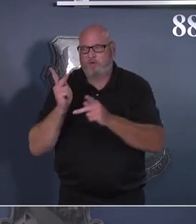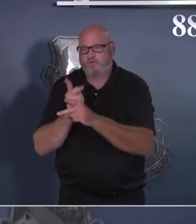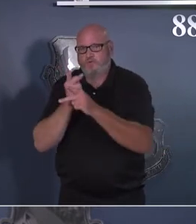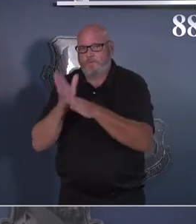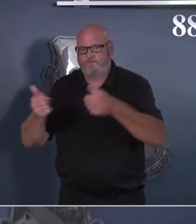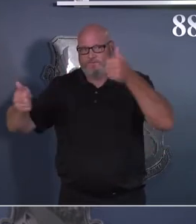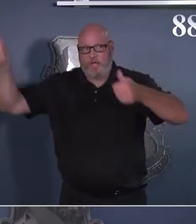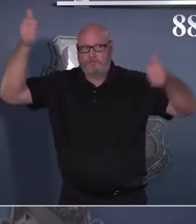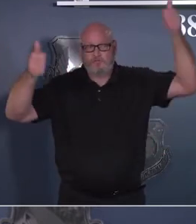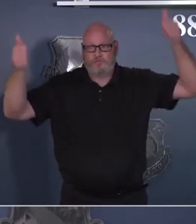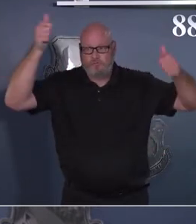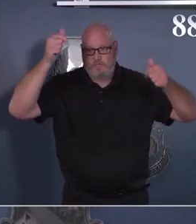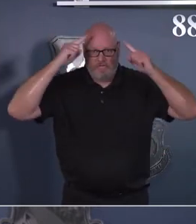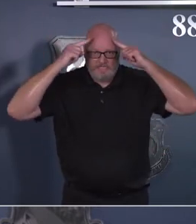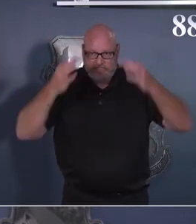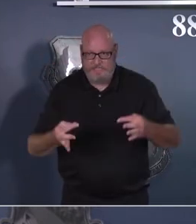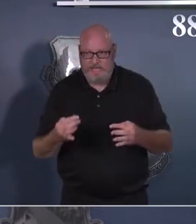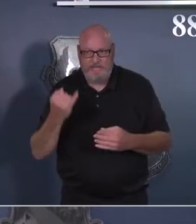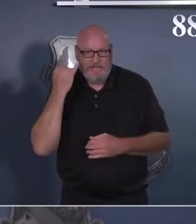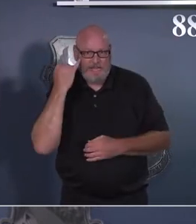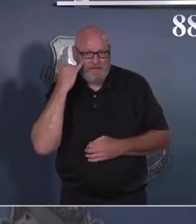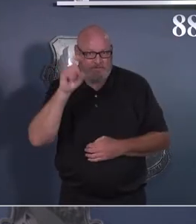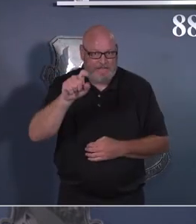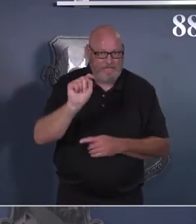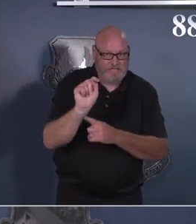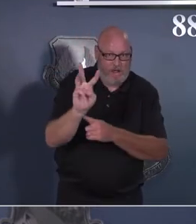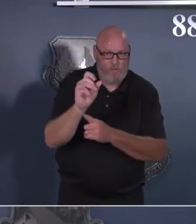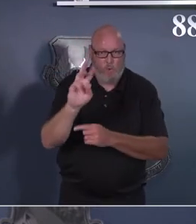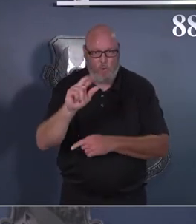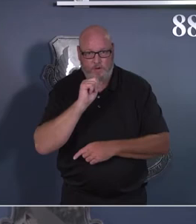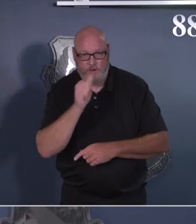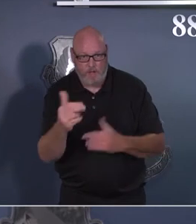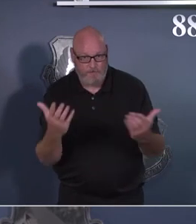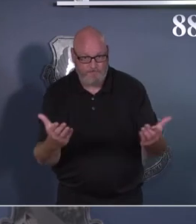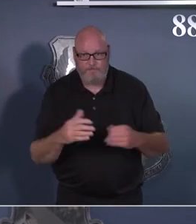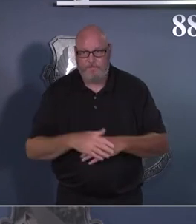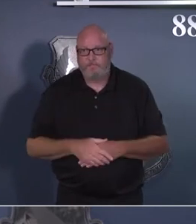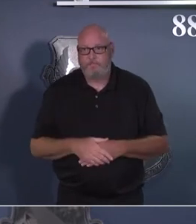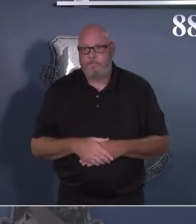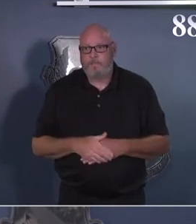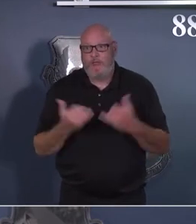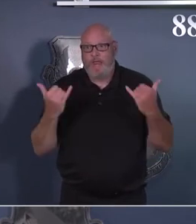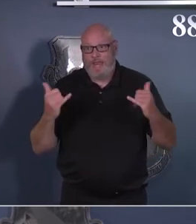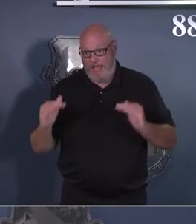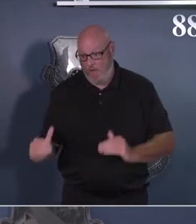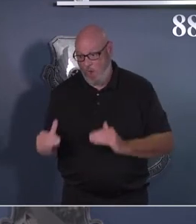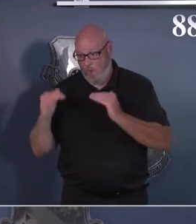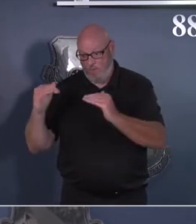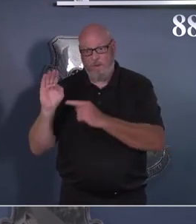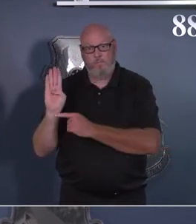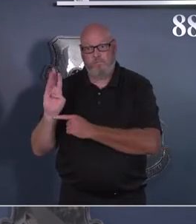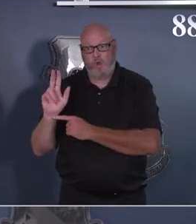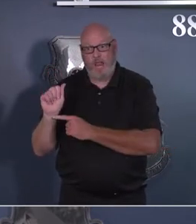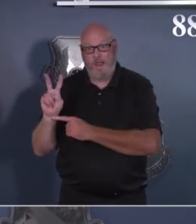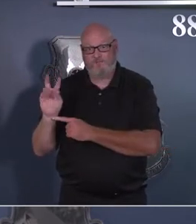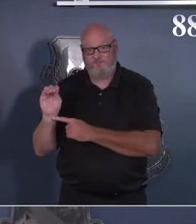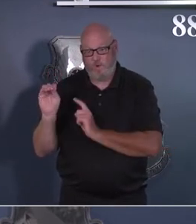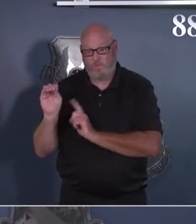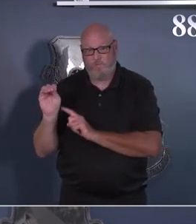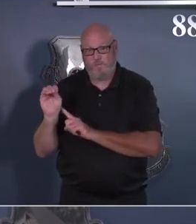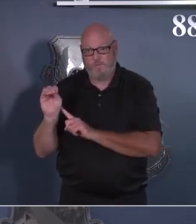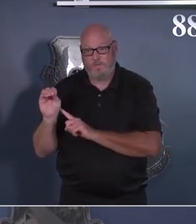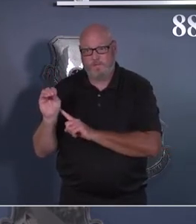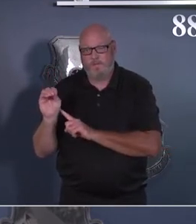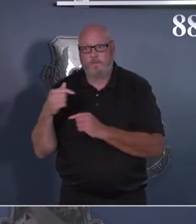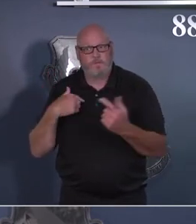Colonel Miller stated, now, as we enter back into HP Con Bravo, the Wing Commander